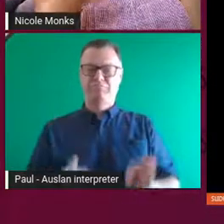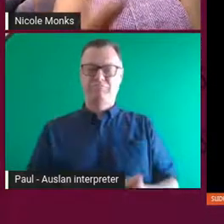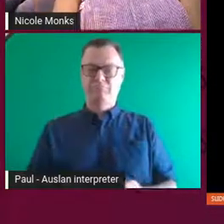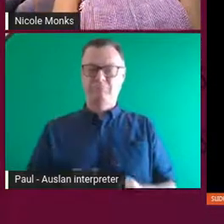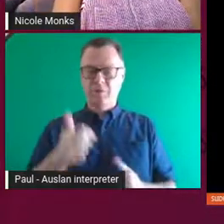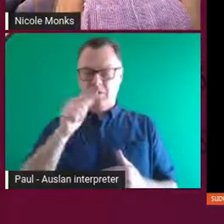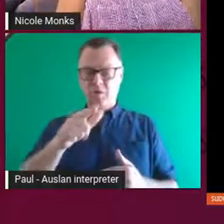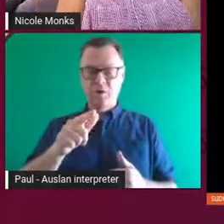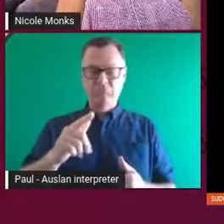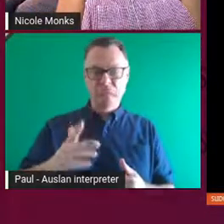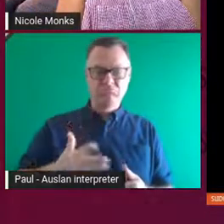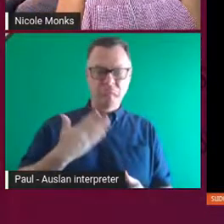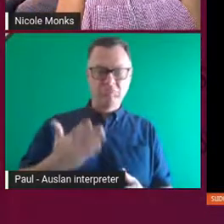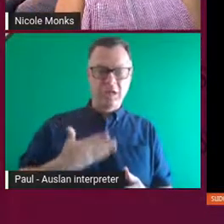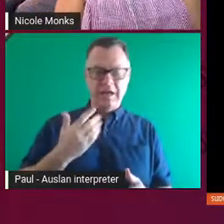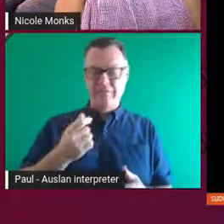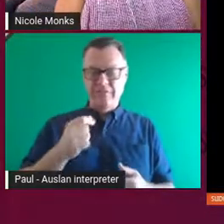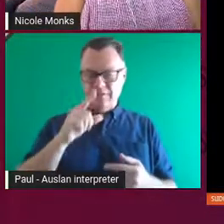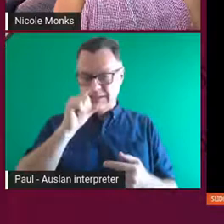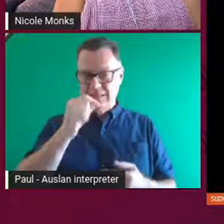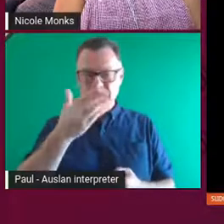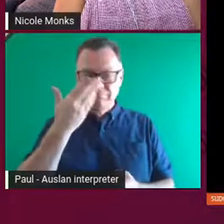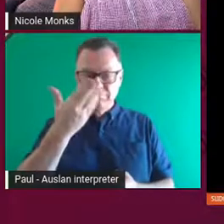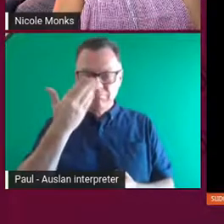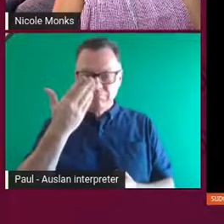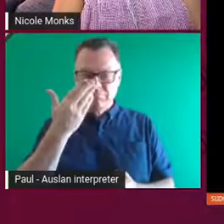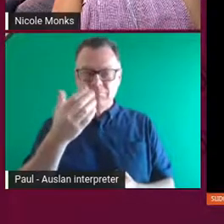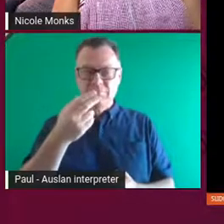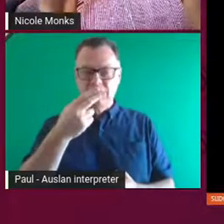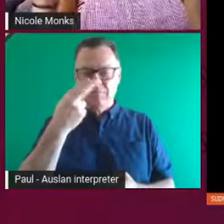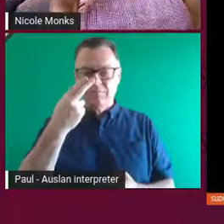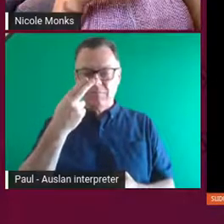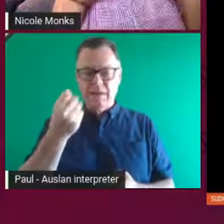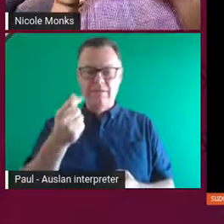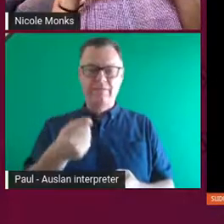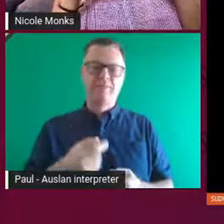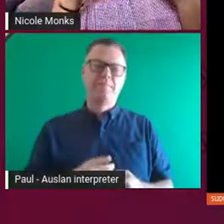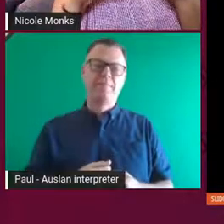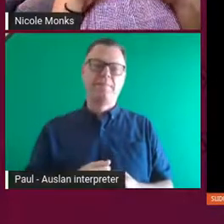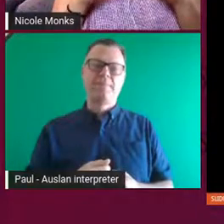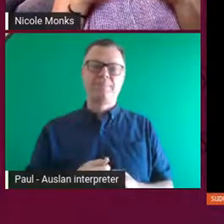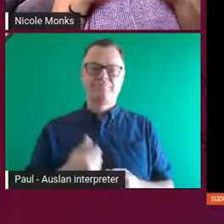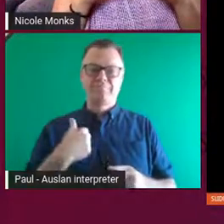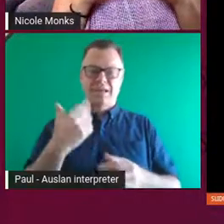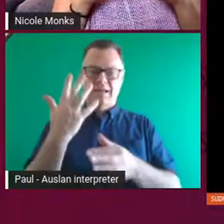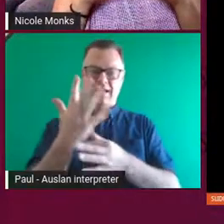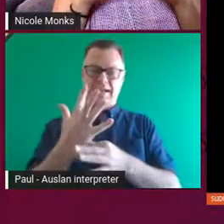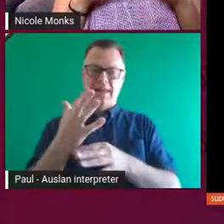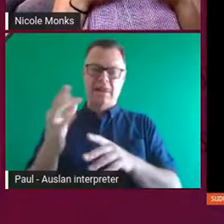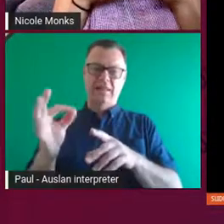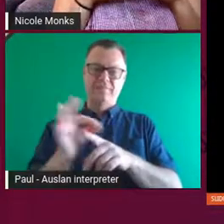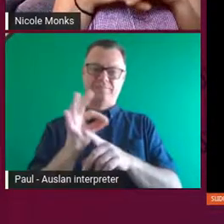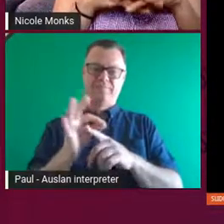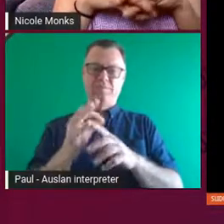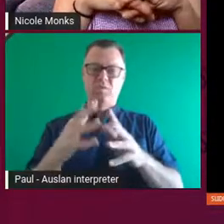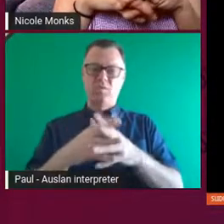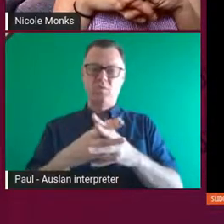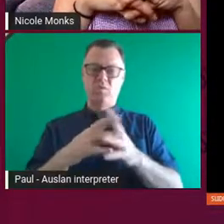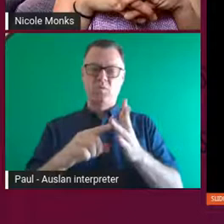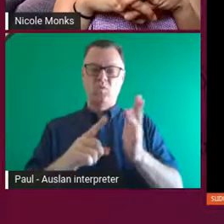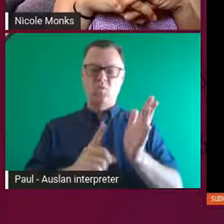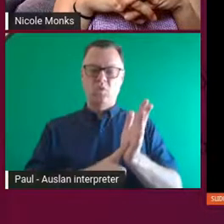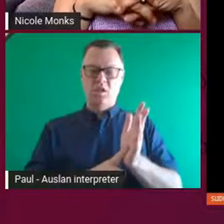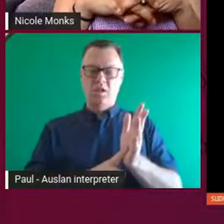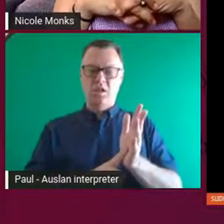to it and everything like that. So, yeah, I wove all of the wool actually onto,